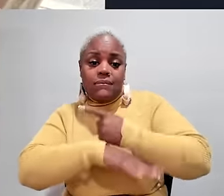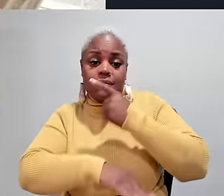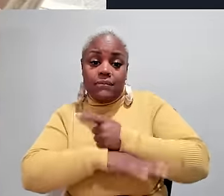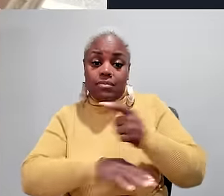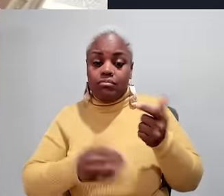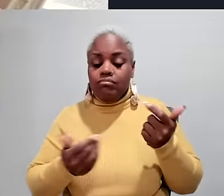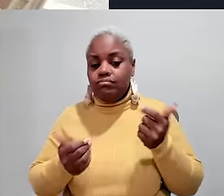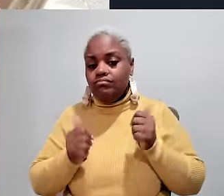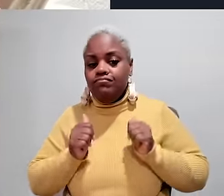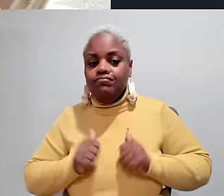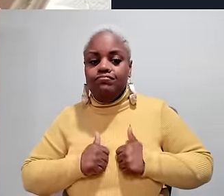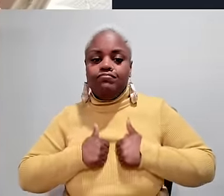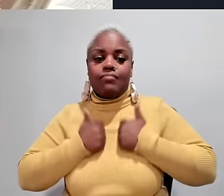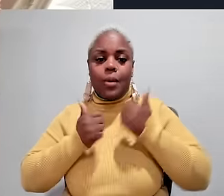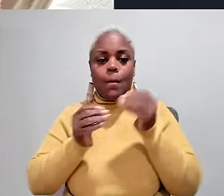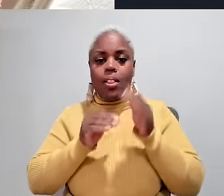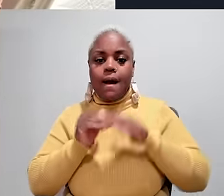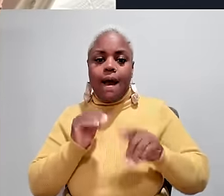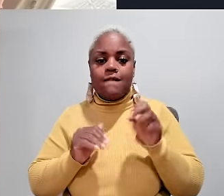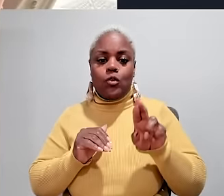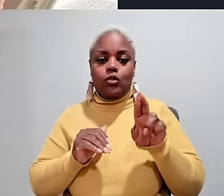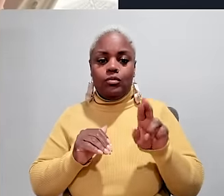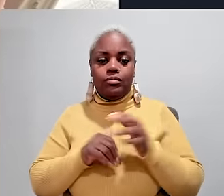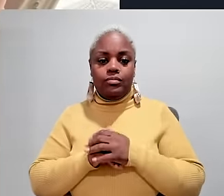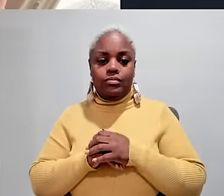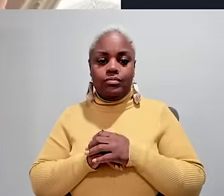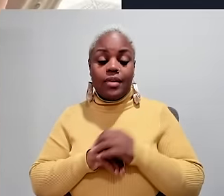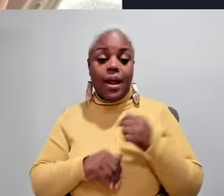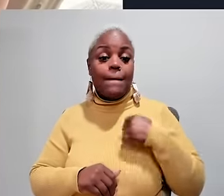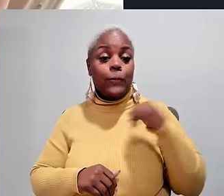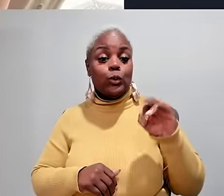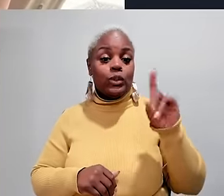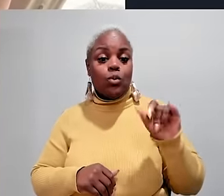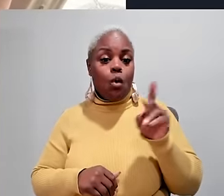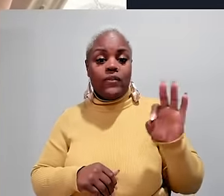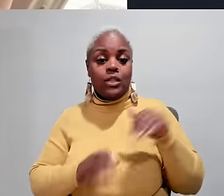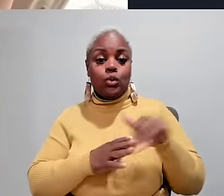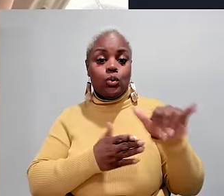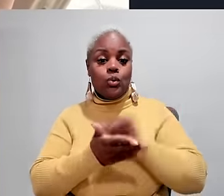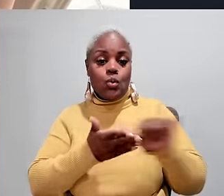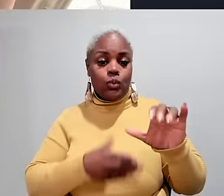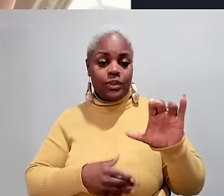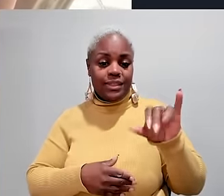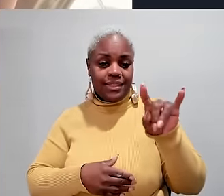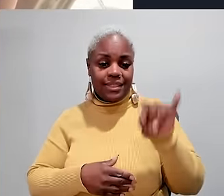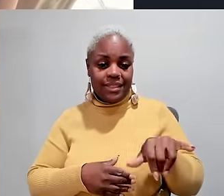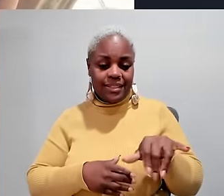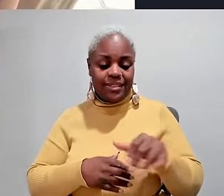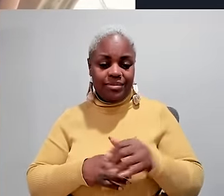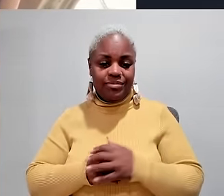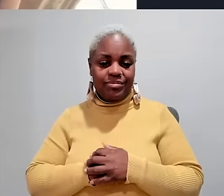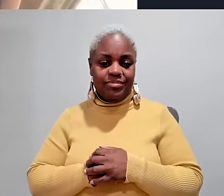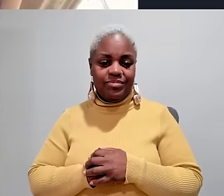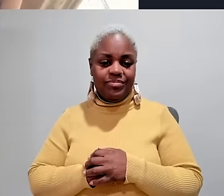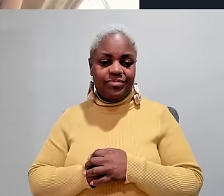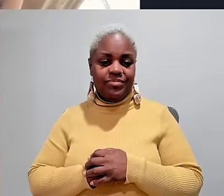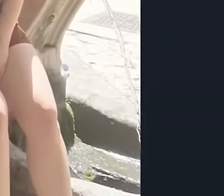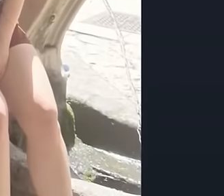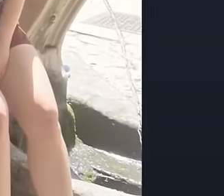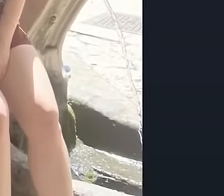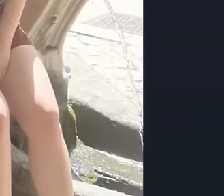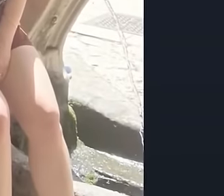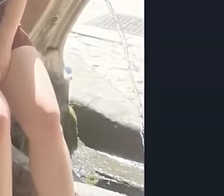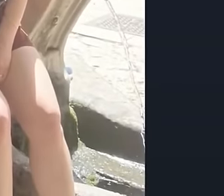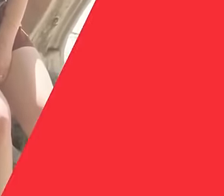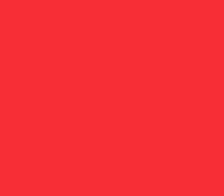days he is savoring more than ever for the PBS NewsHour I'm Judy Woodruff in New York